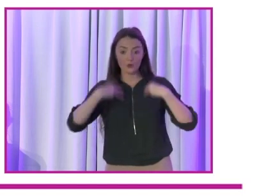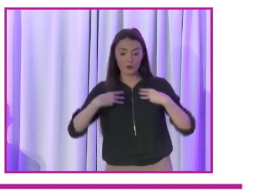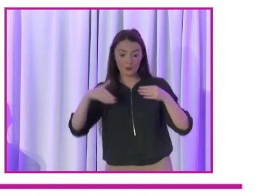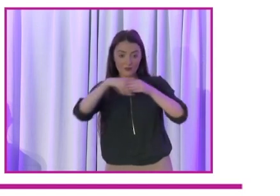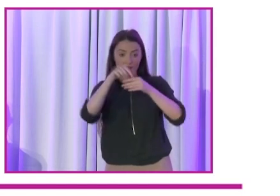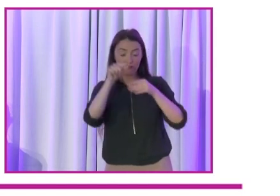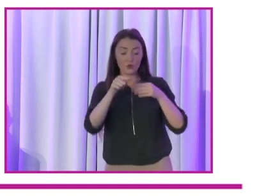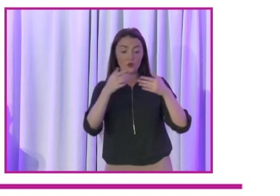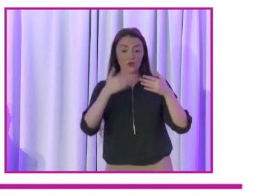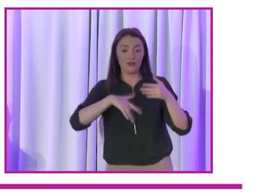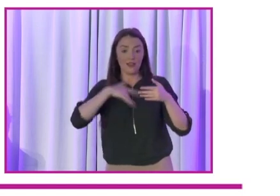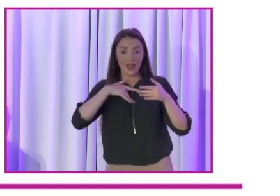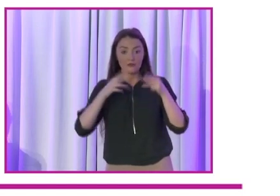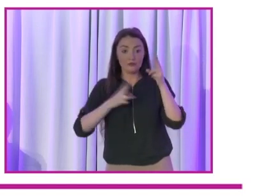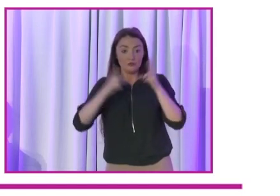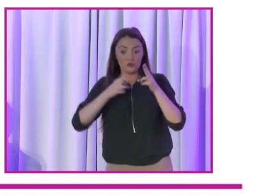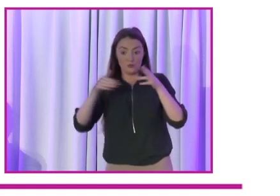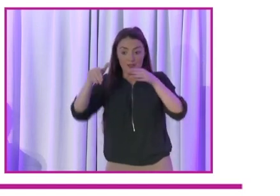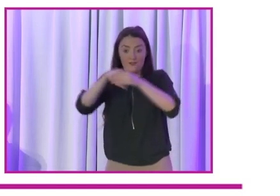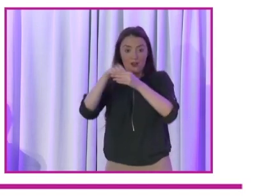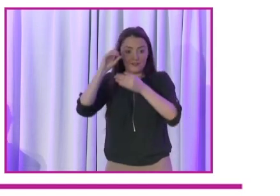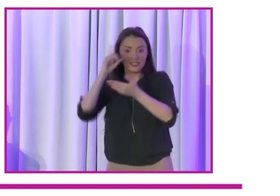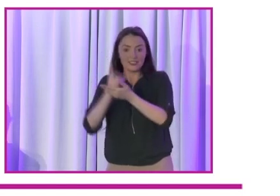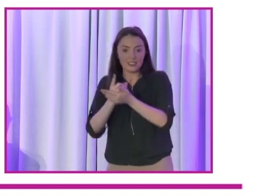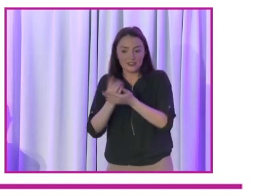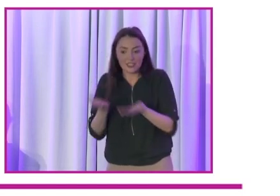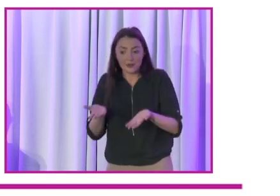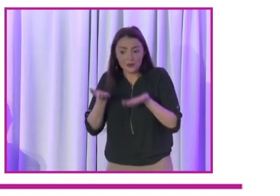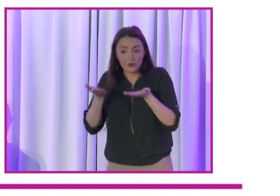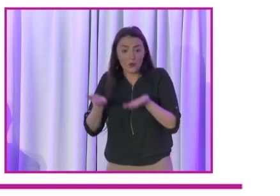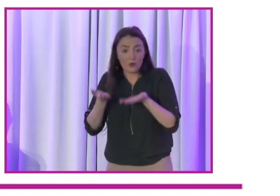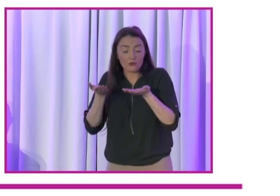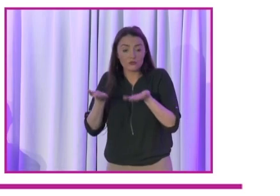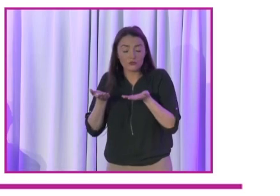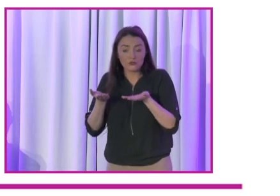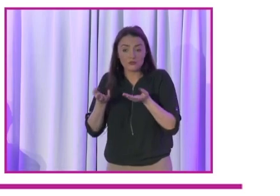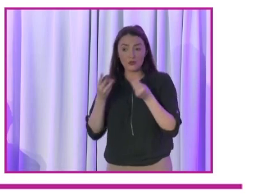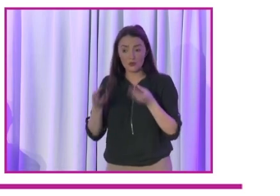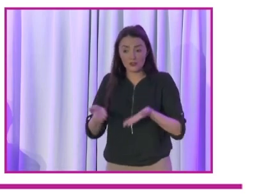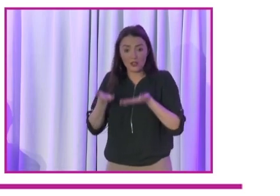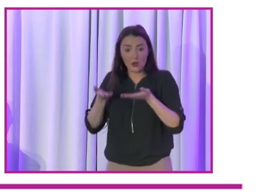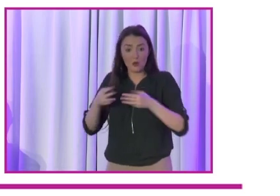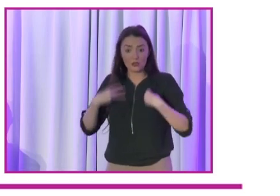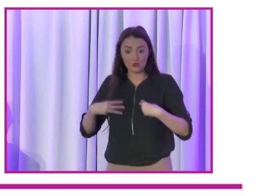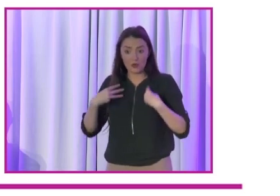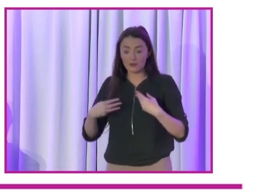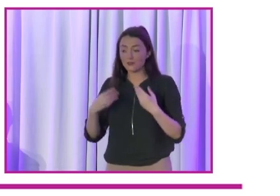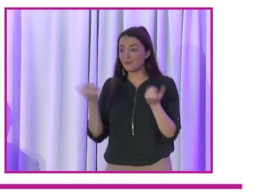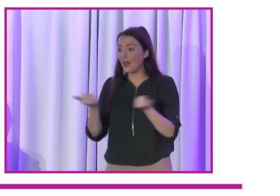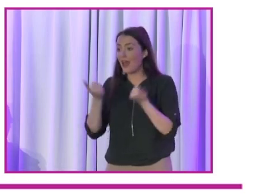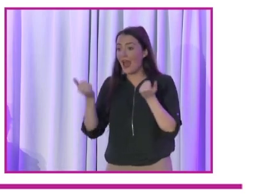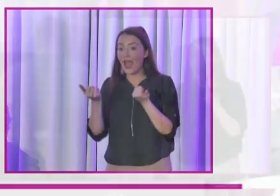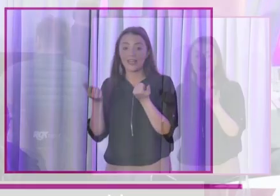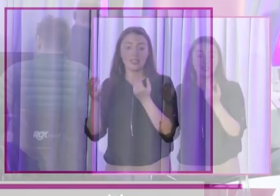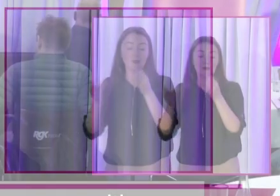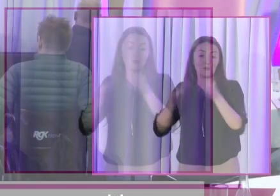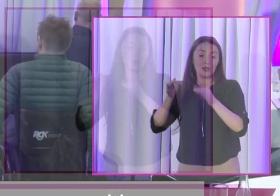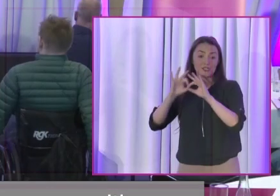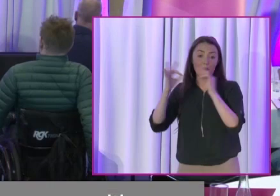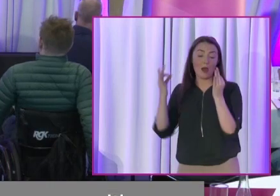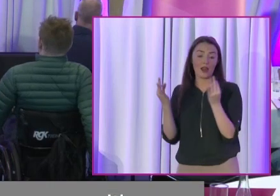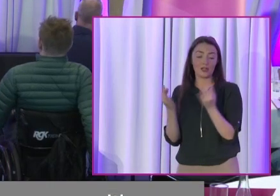you think should be making decisions and encourage them to at least engage us. Hello as women for election or any political party. Thank you very much.